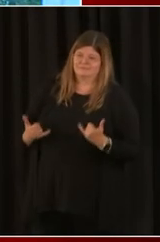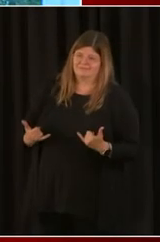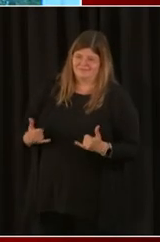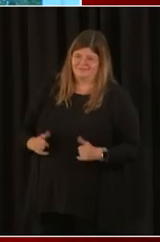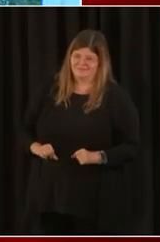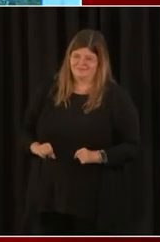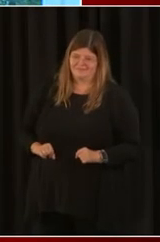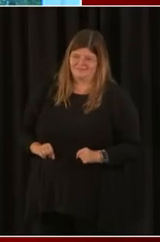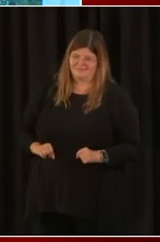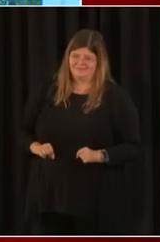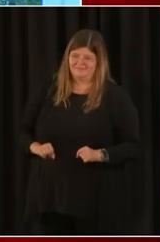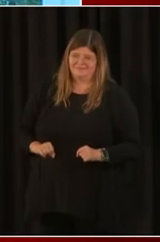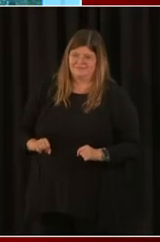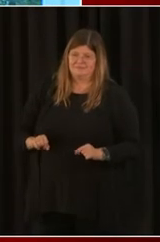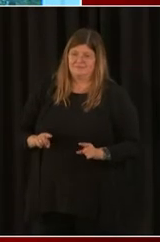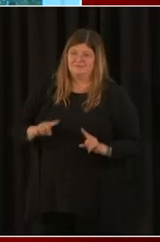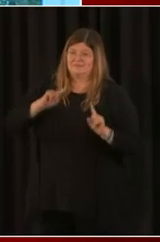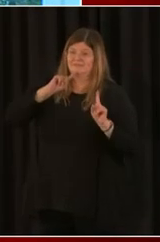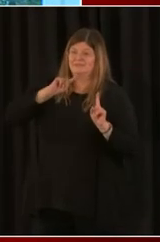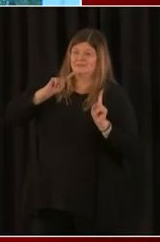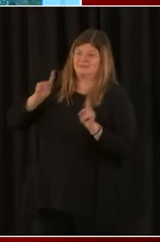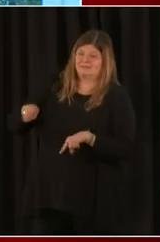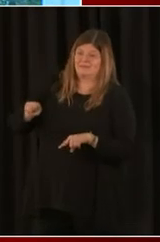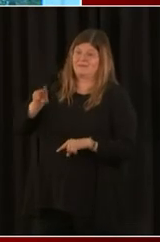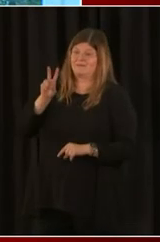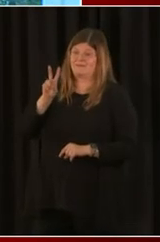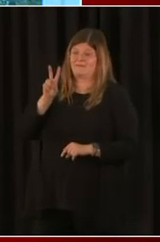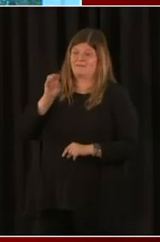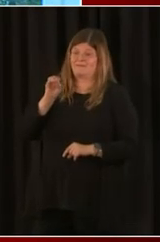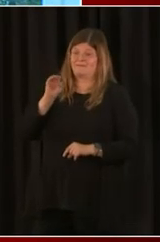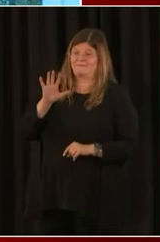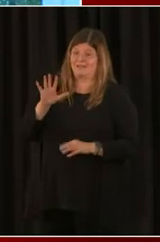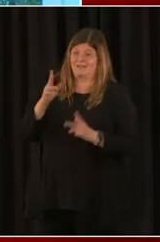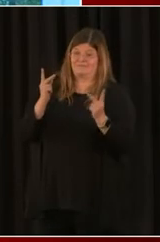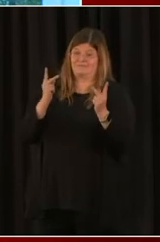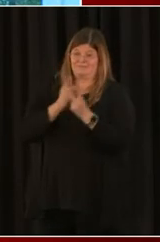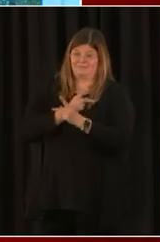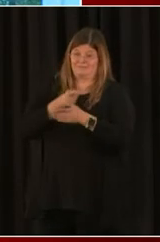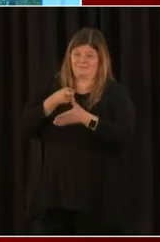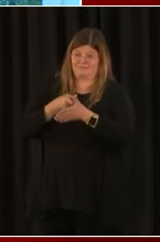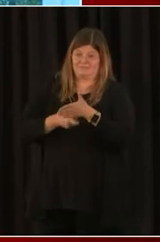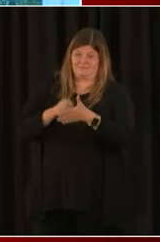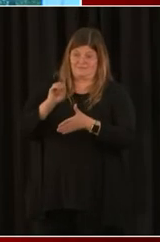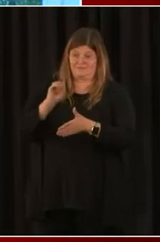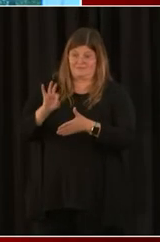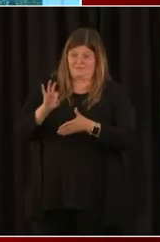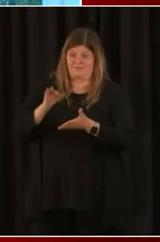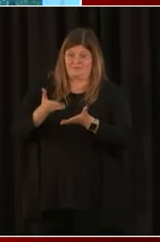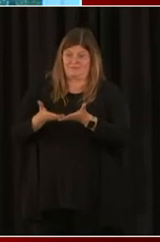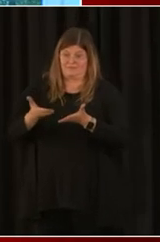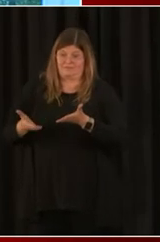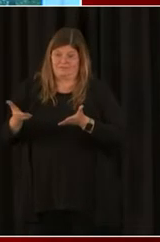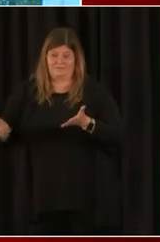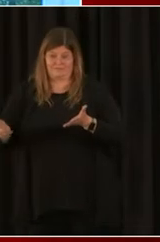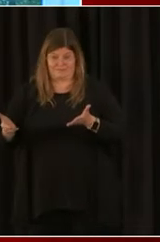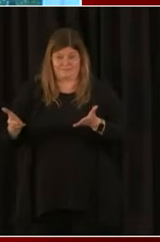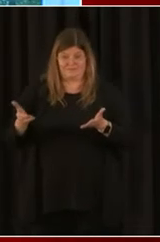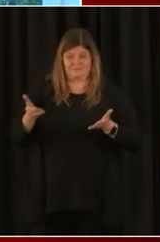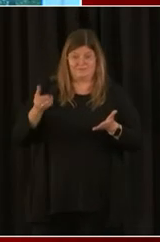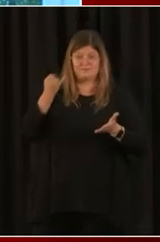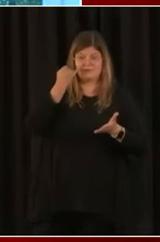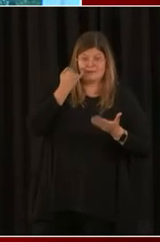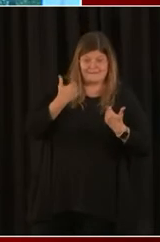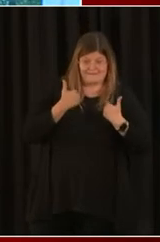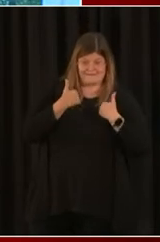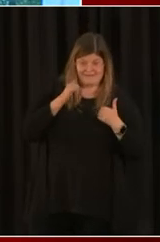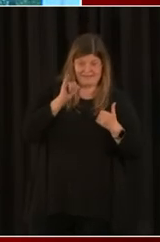It was two and a half times your cost of goods sold if you have cost of goods sold. If not